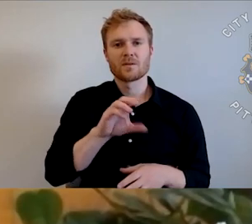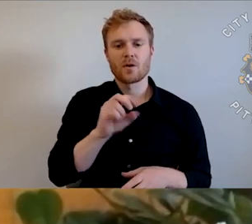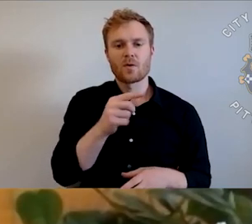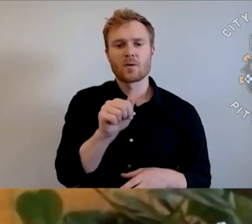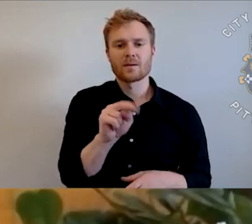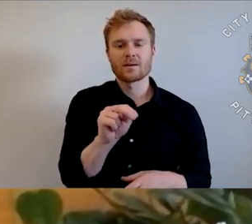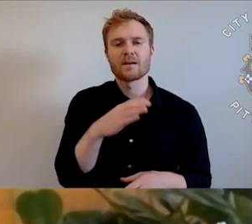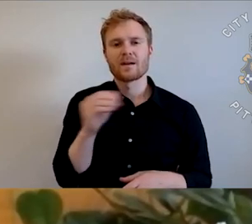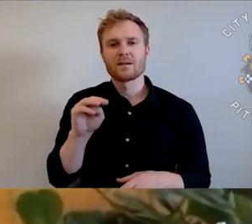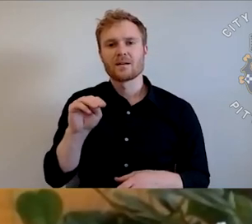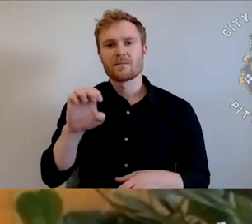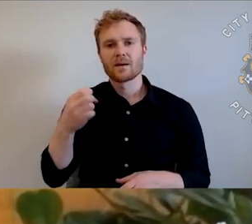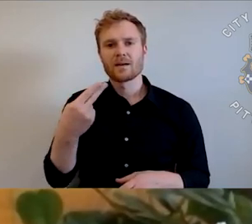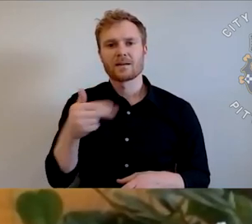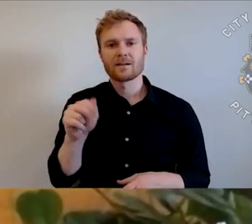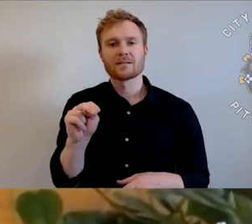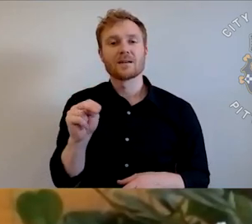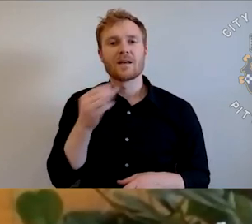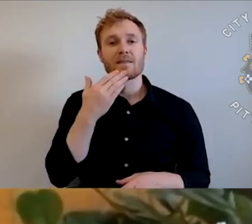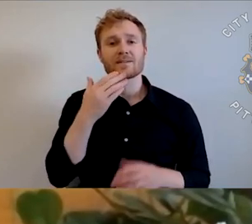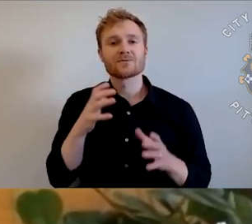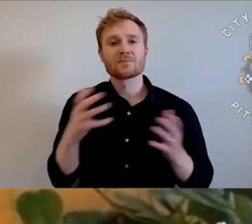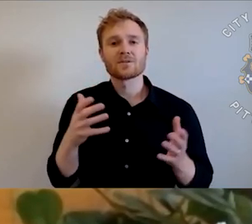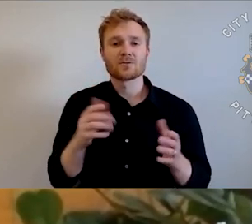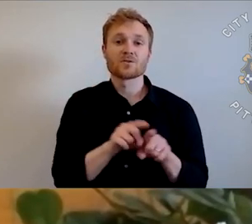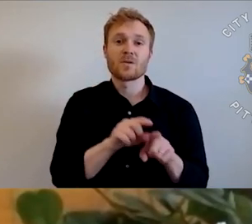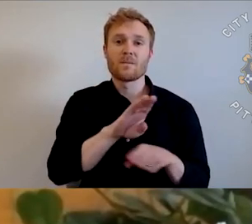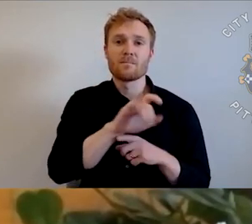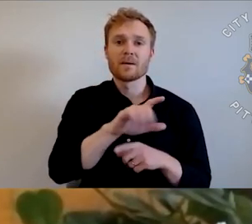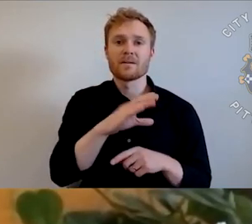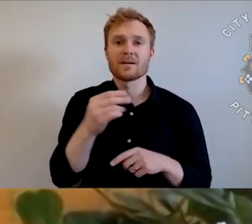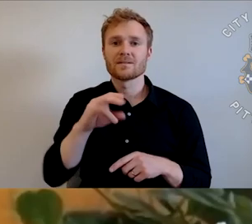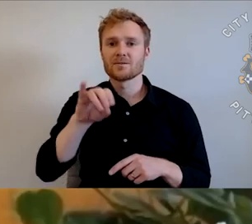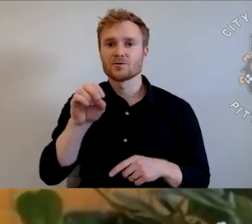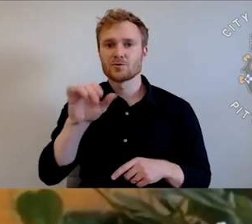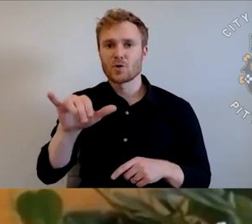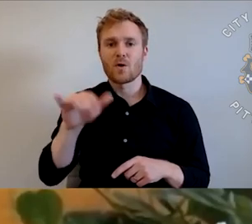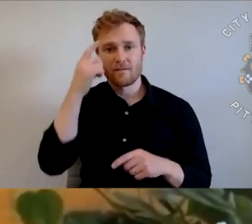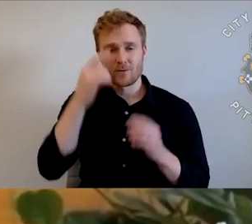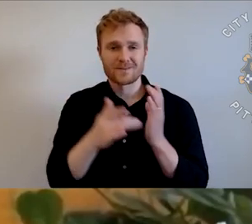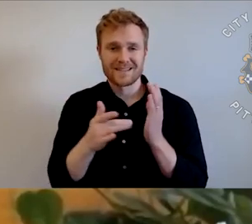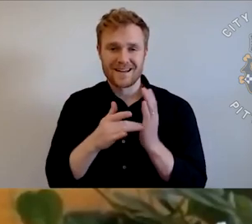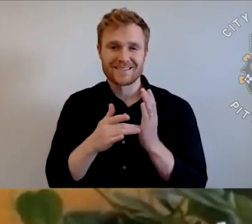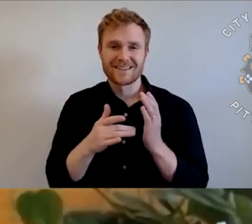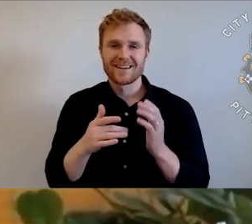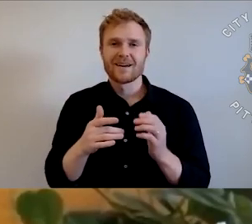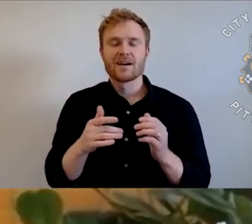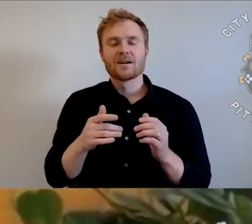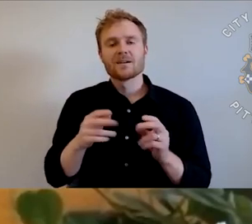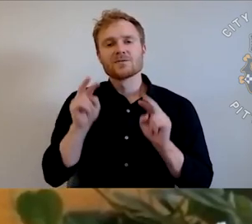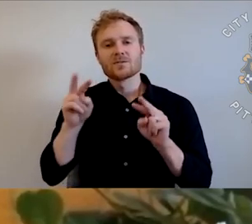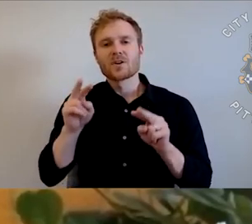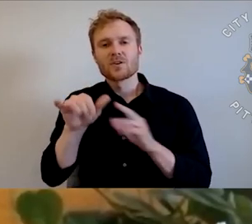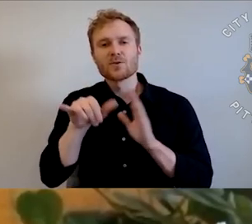Also to Bill and Joy for making this happen for us. Keep an eye out on, on YouTube for when this, this video will be uploaded.